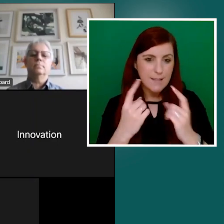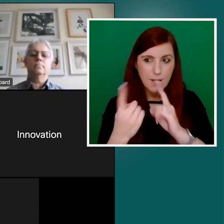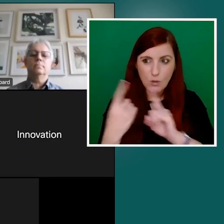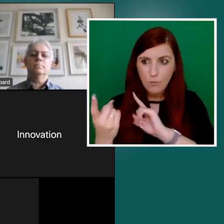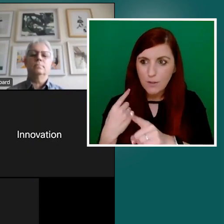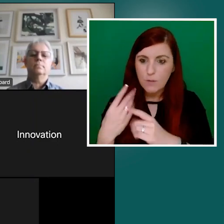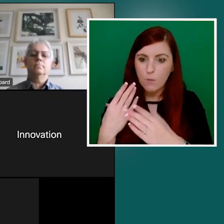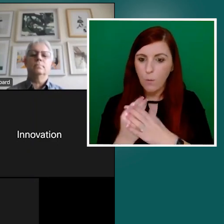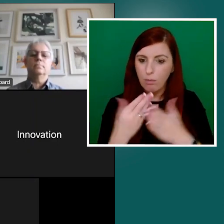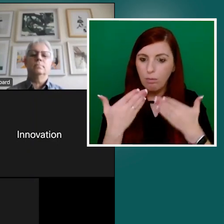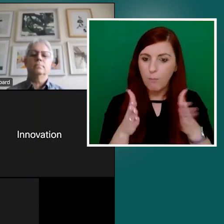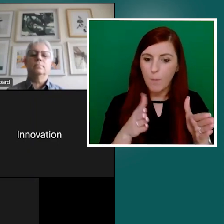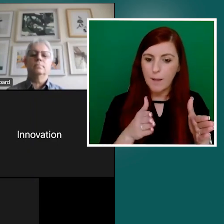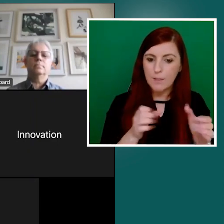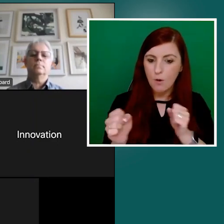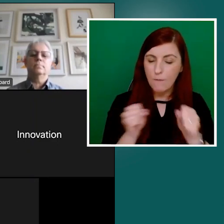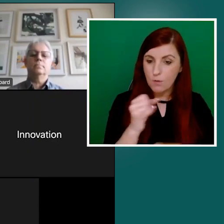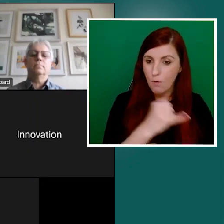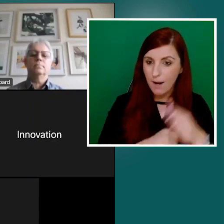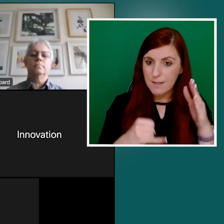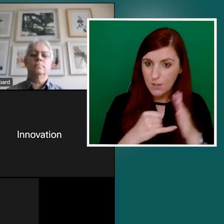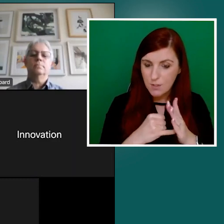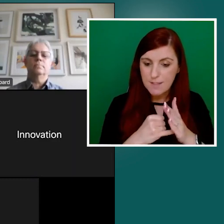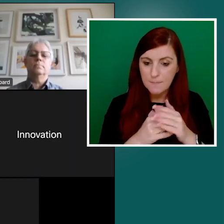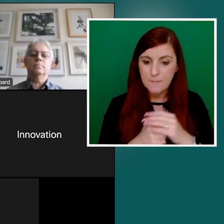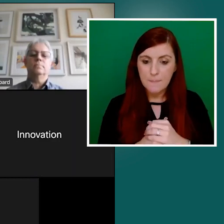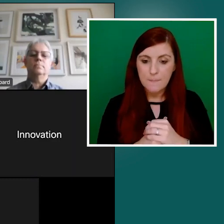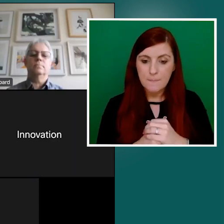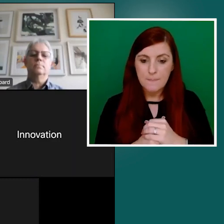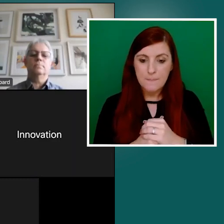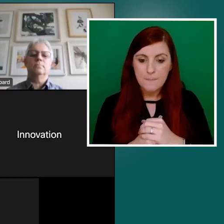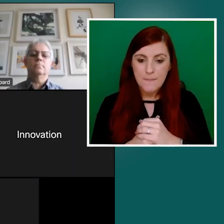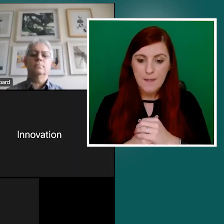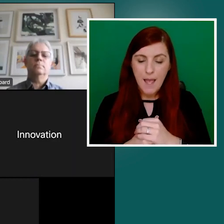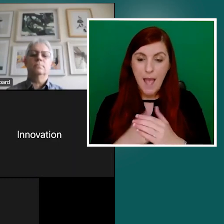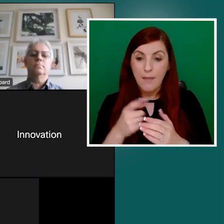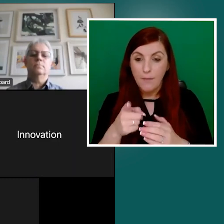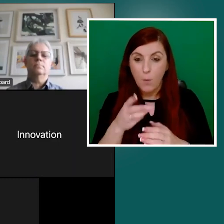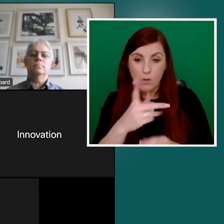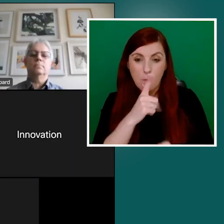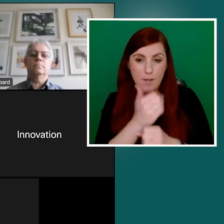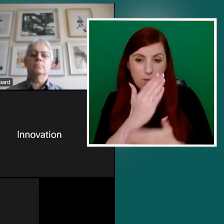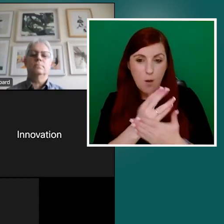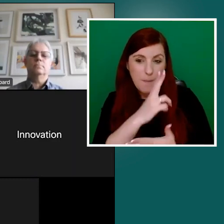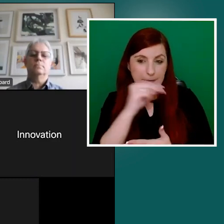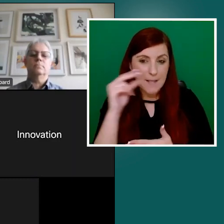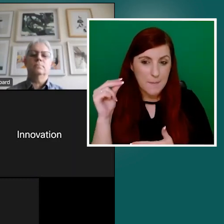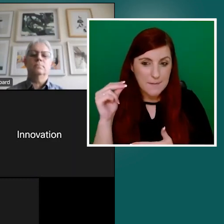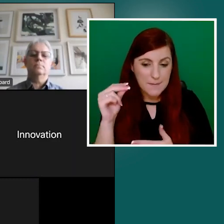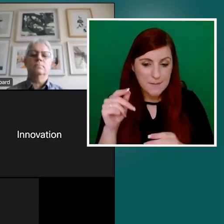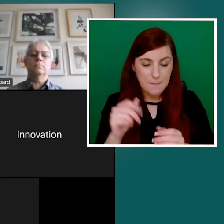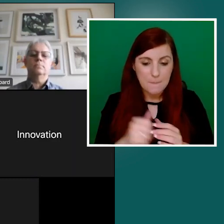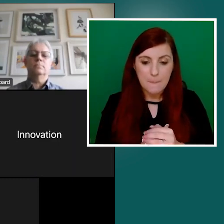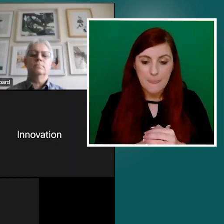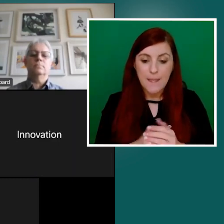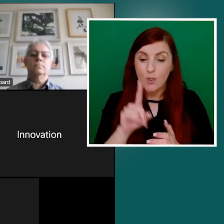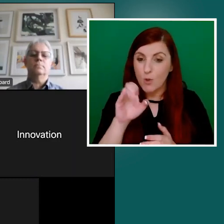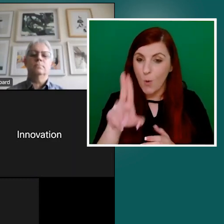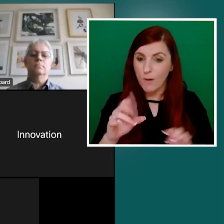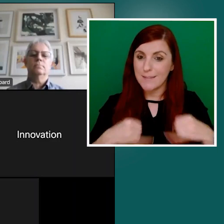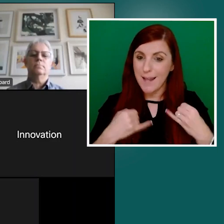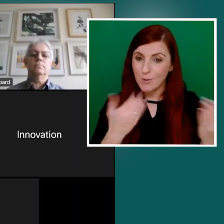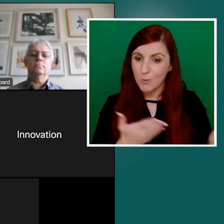organizations and bring us some examples from the world of digital communication. So, Donald, delighted to hand the floor over to you. Thank you.